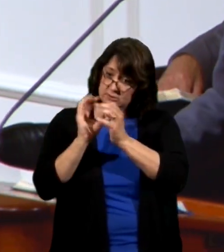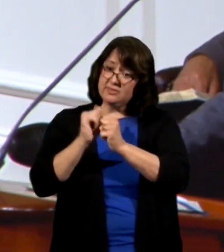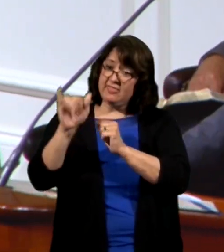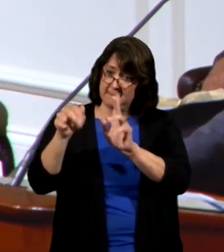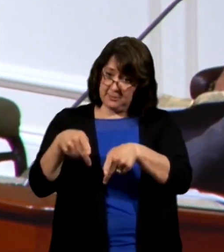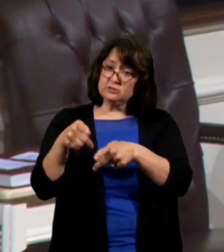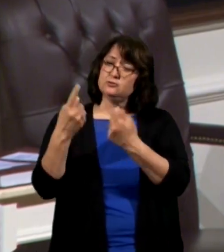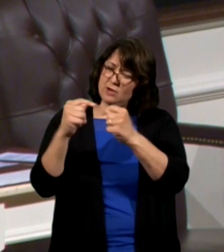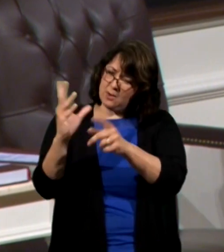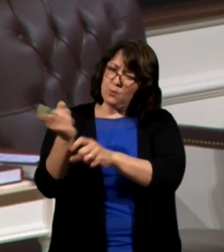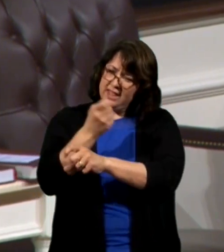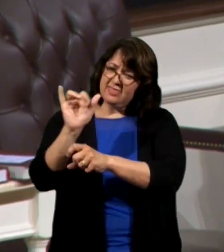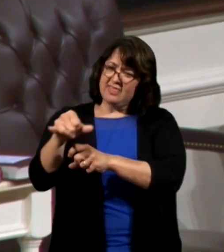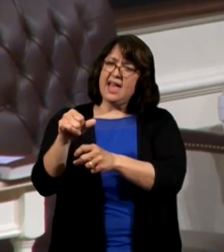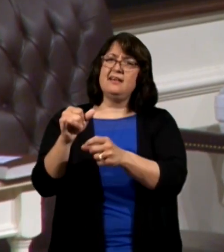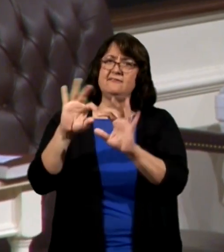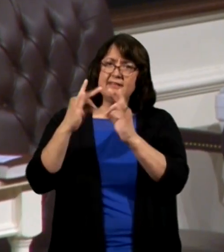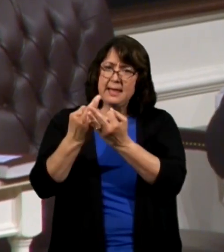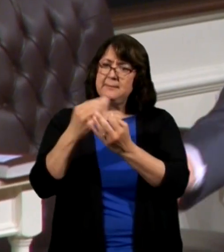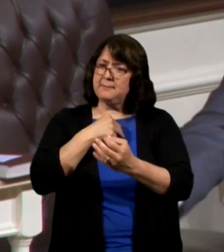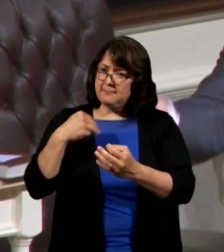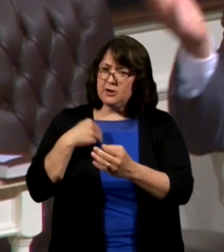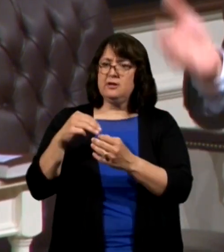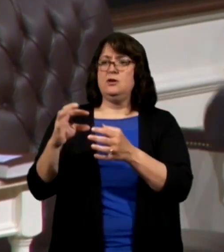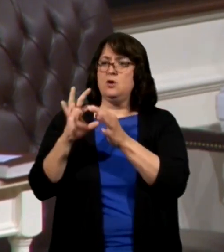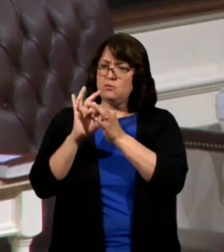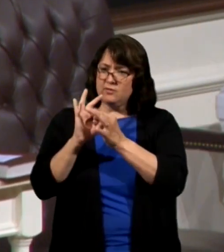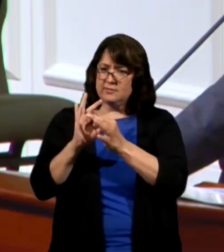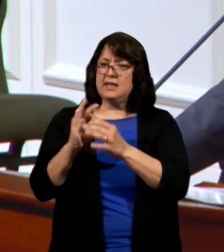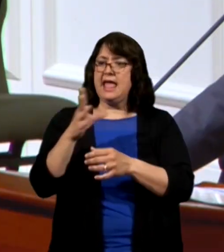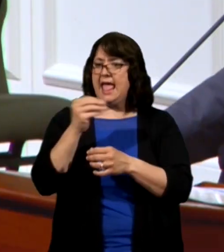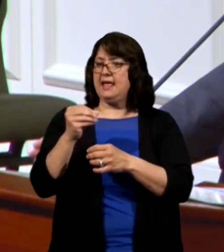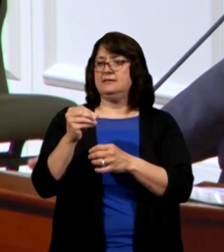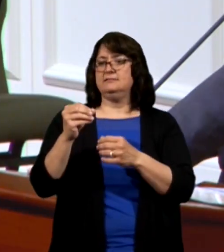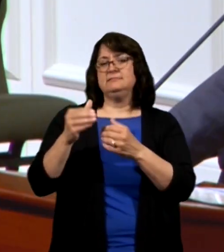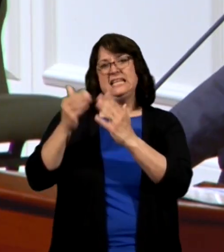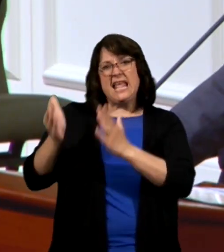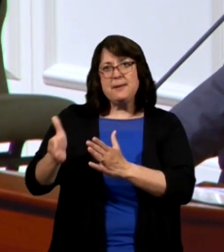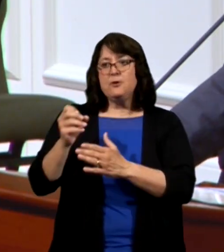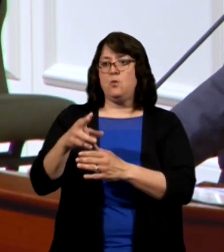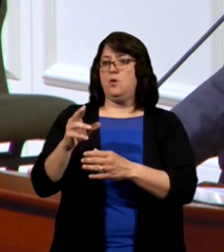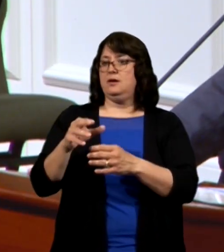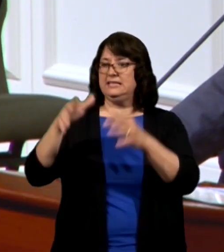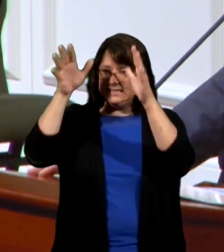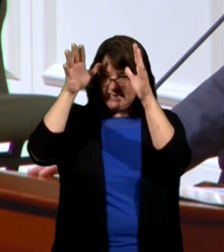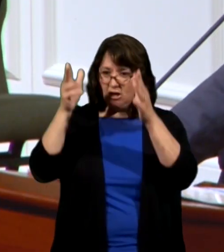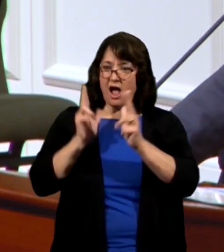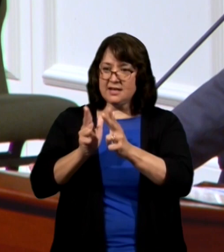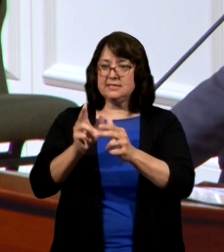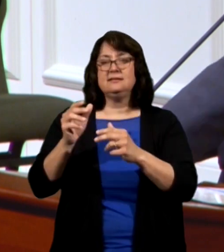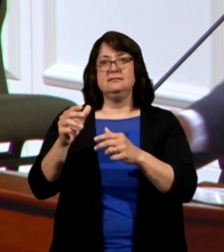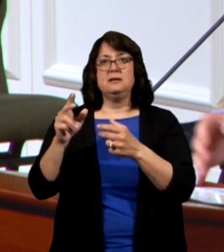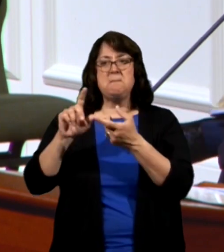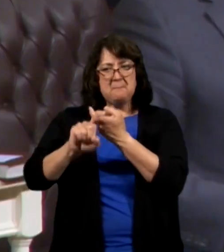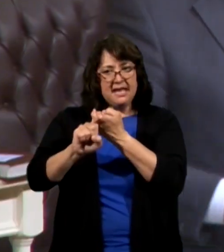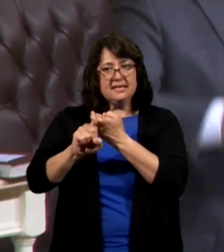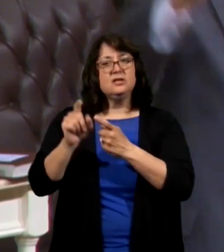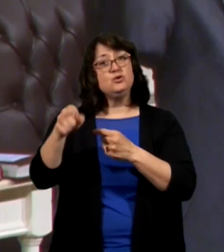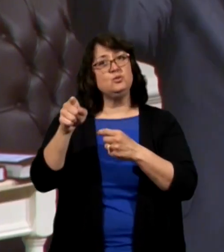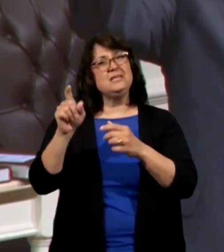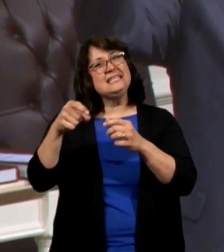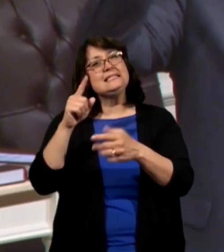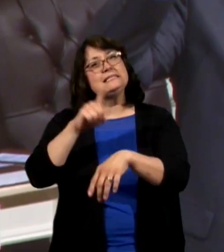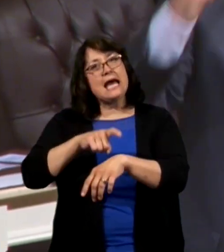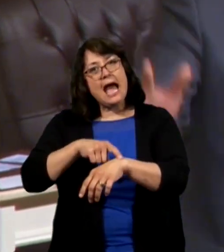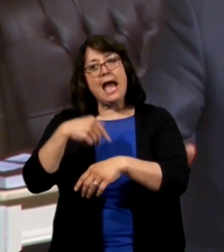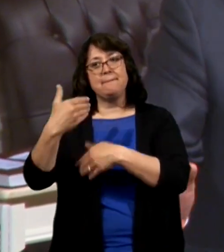you're trying to win a loved one a relative a neighbor a co-worker or a deer hunting buddy it takes time you